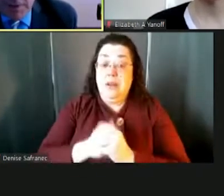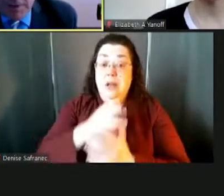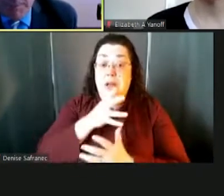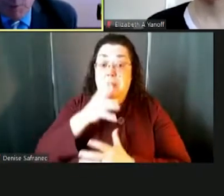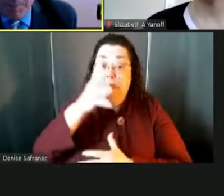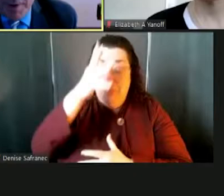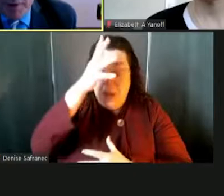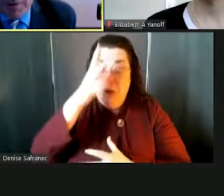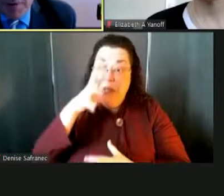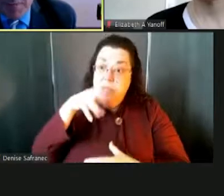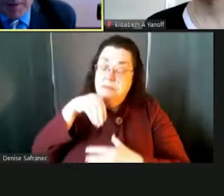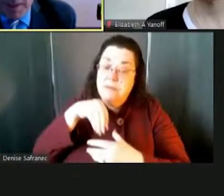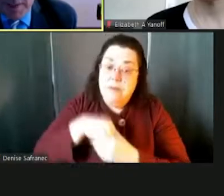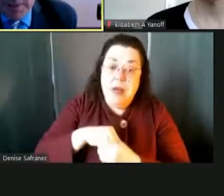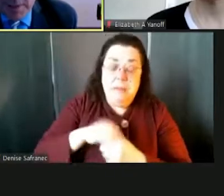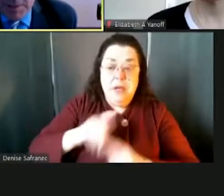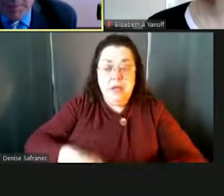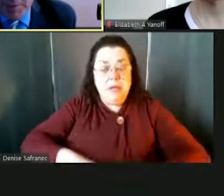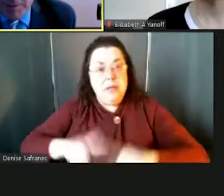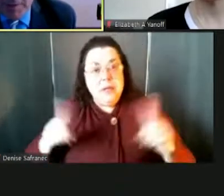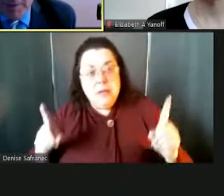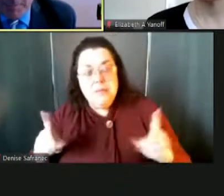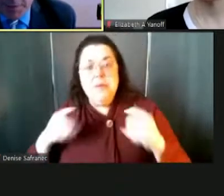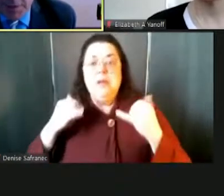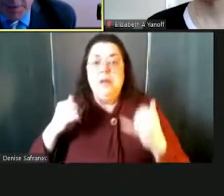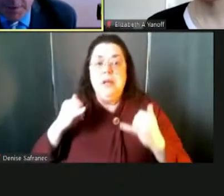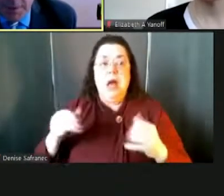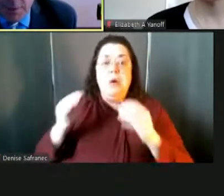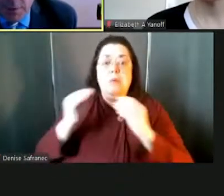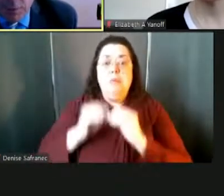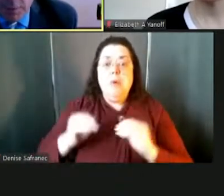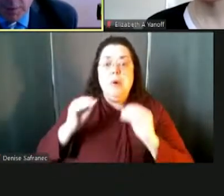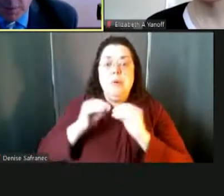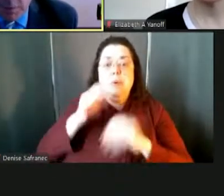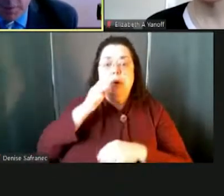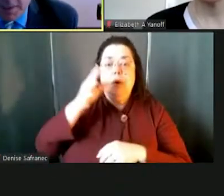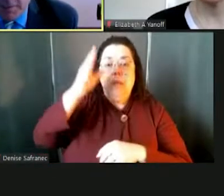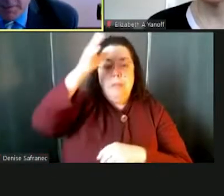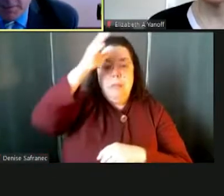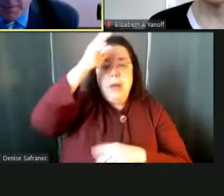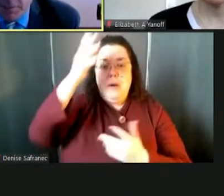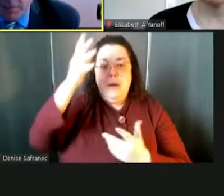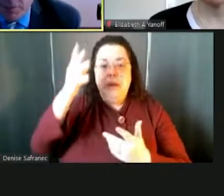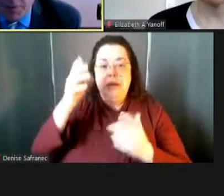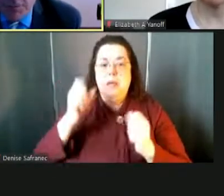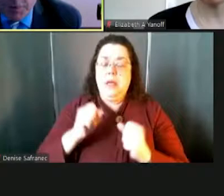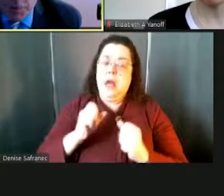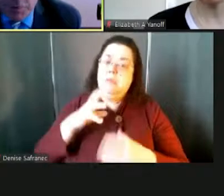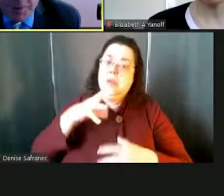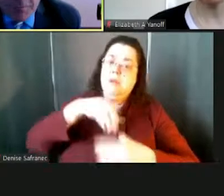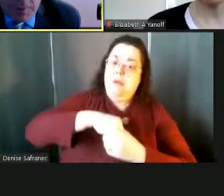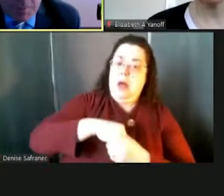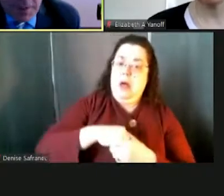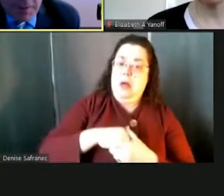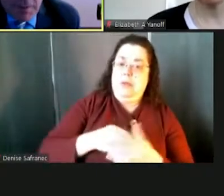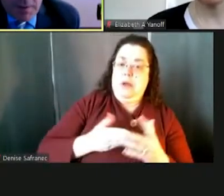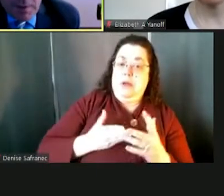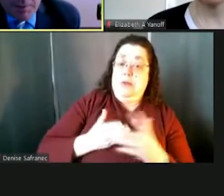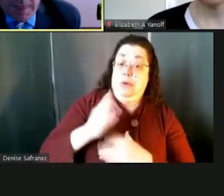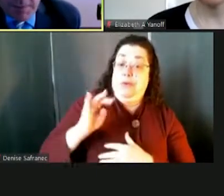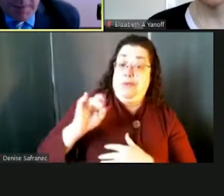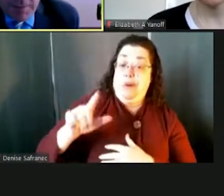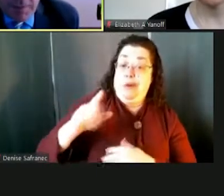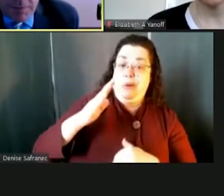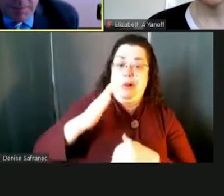differently and more parents are able to access and be part of the conversation regarding their child's learning through these virtual platforms than